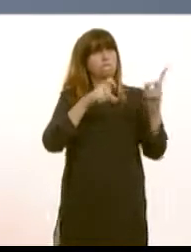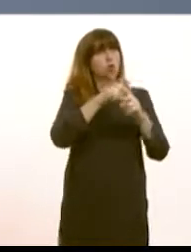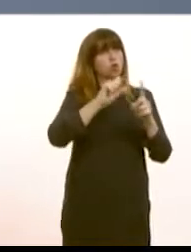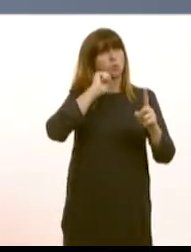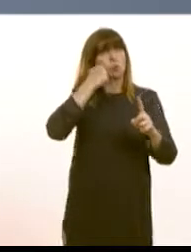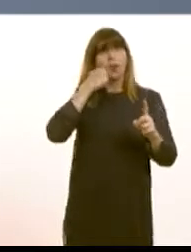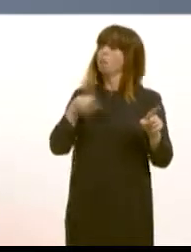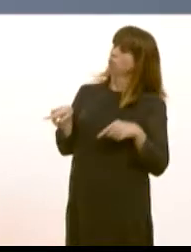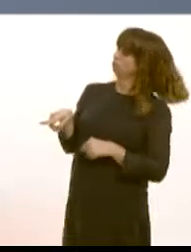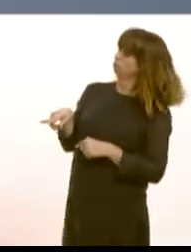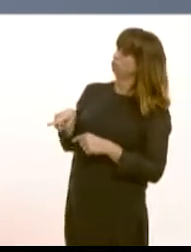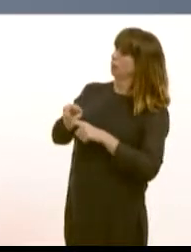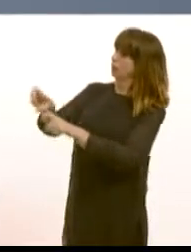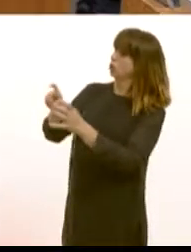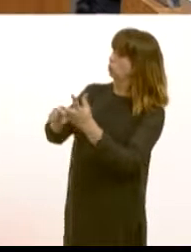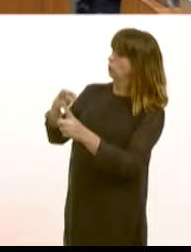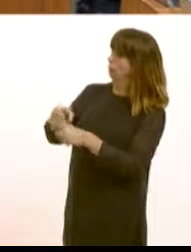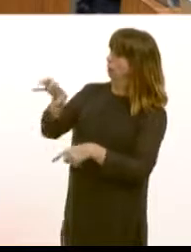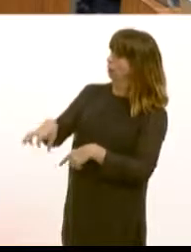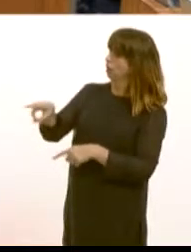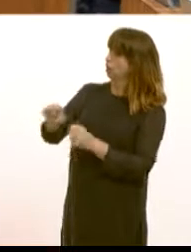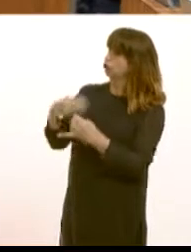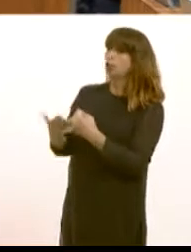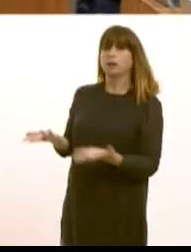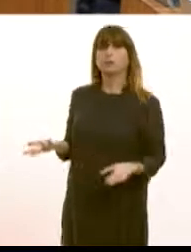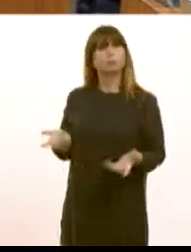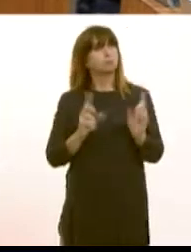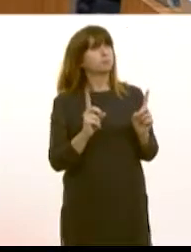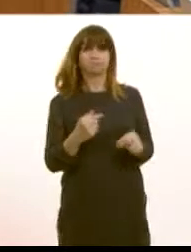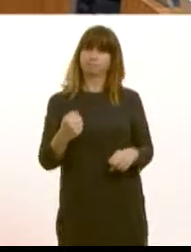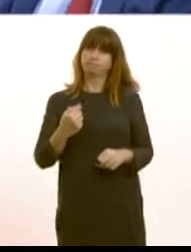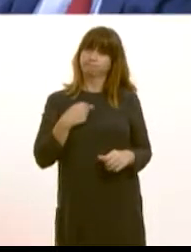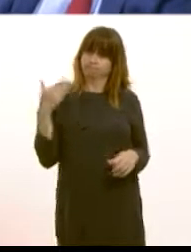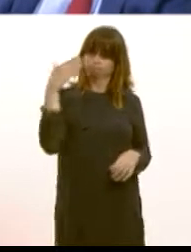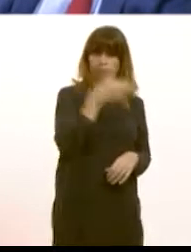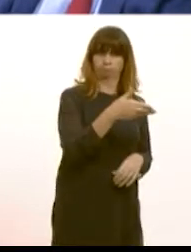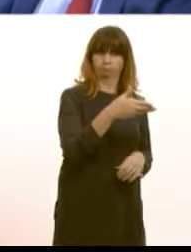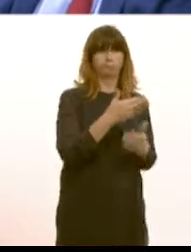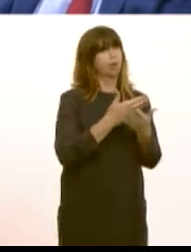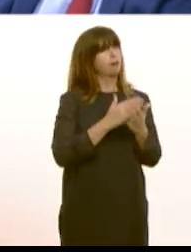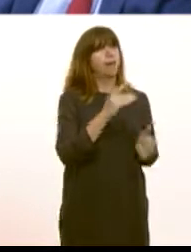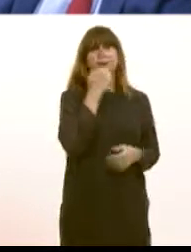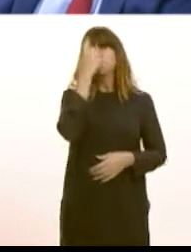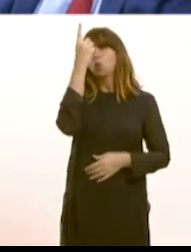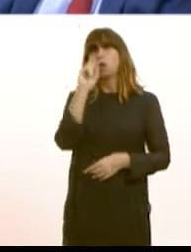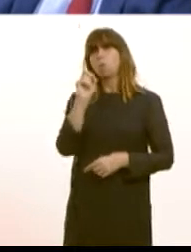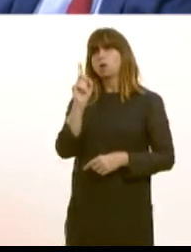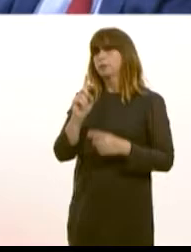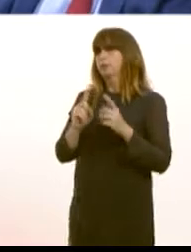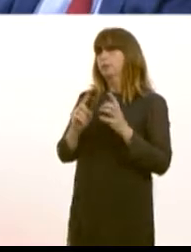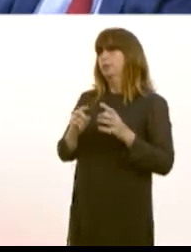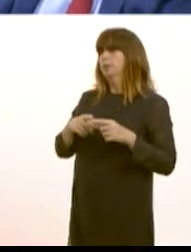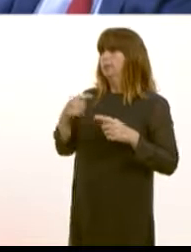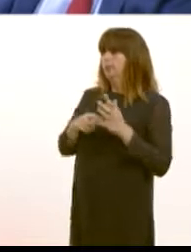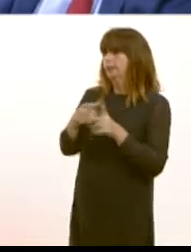capacity of the United Kingdom When I was at the plant it was made absolutely clear to me that tariffs were the issue the plant is